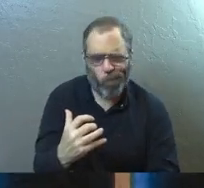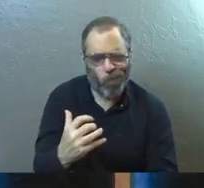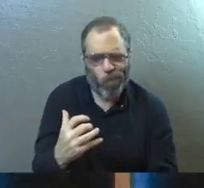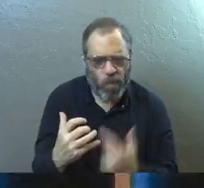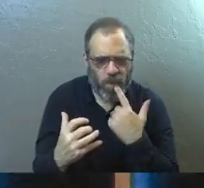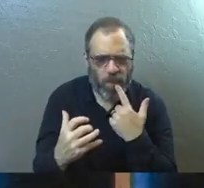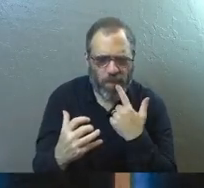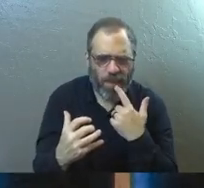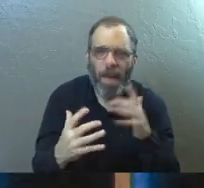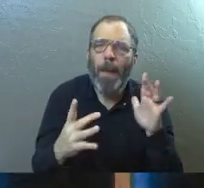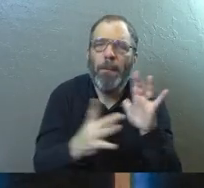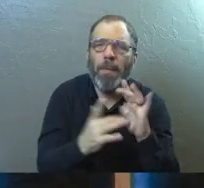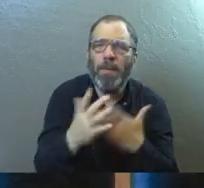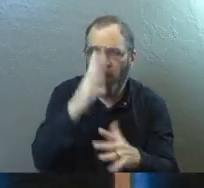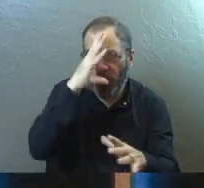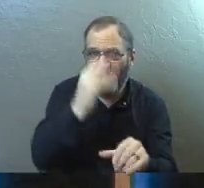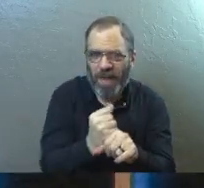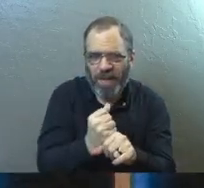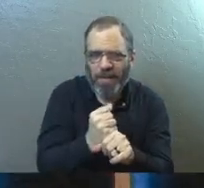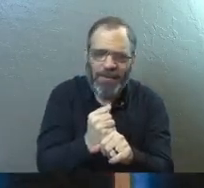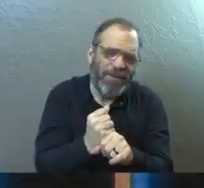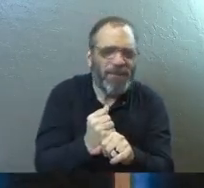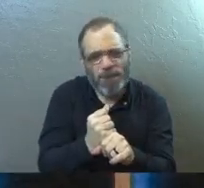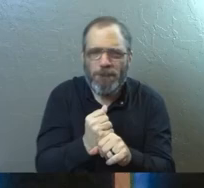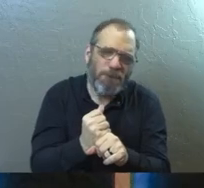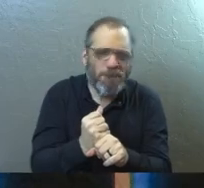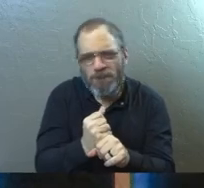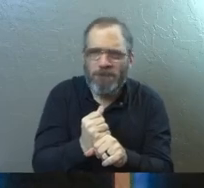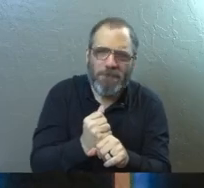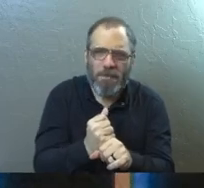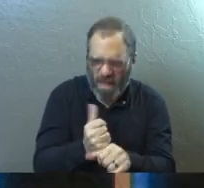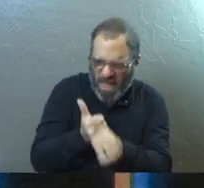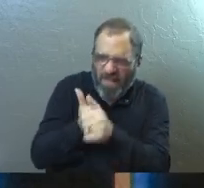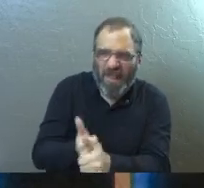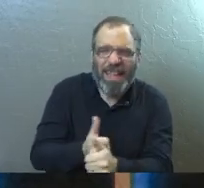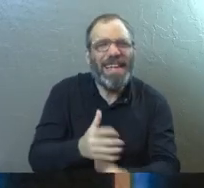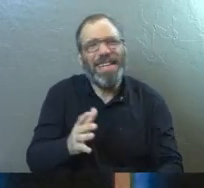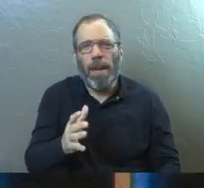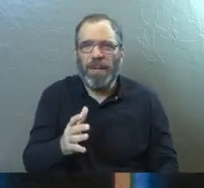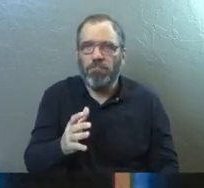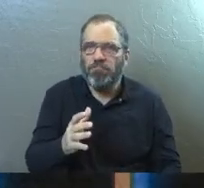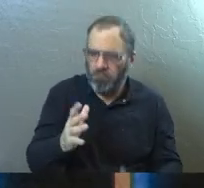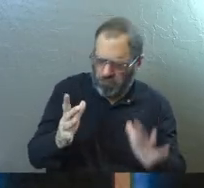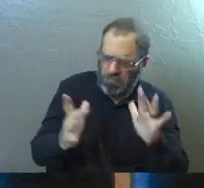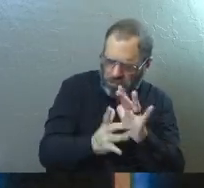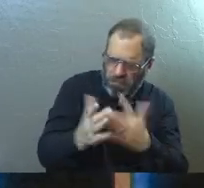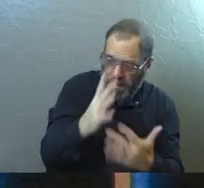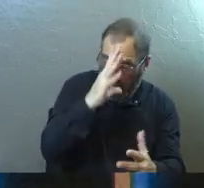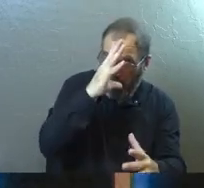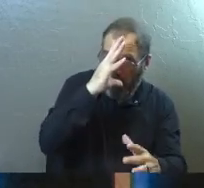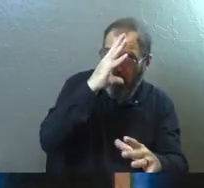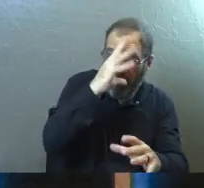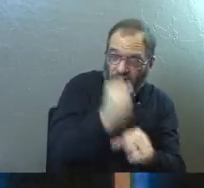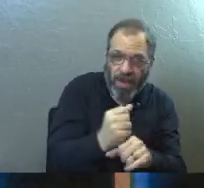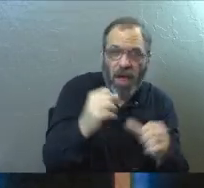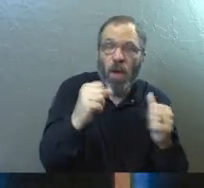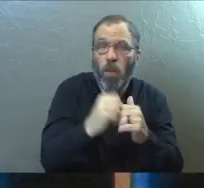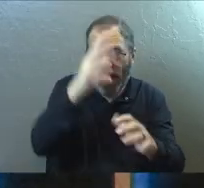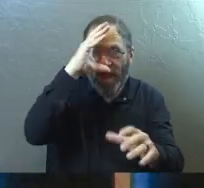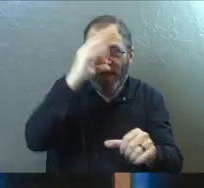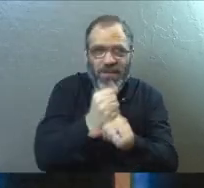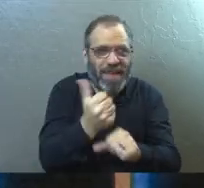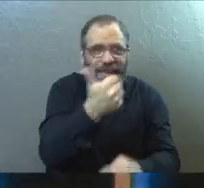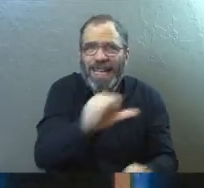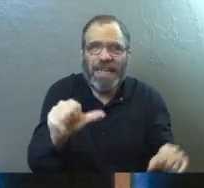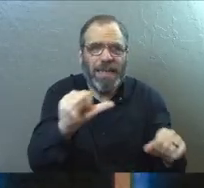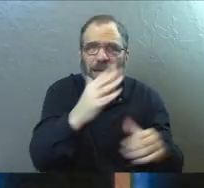That's what biblical faith is, is, is you've got to walk in that trust, but it's not just with biblical, biblical faith. It's with faith with